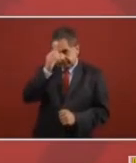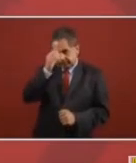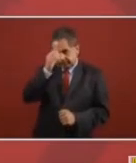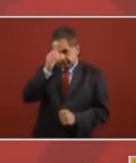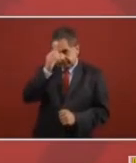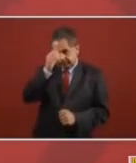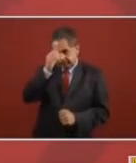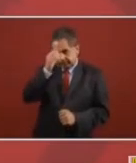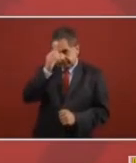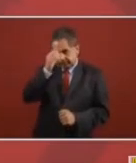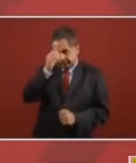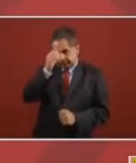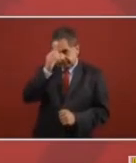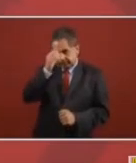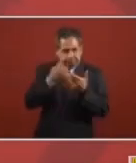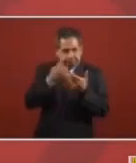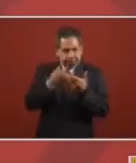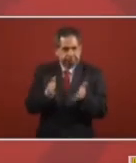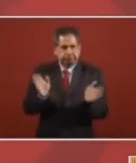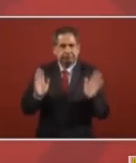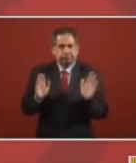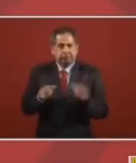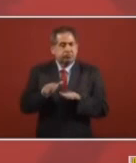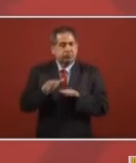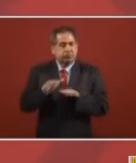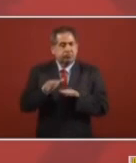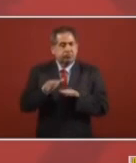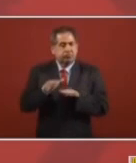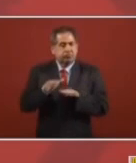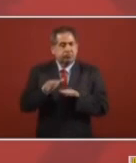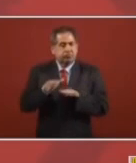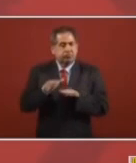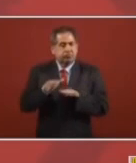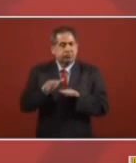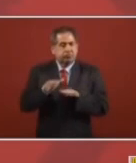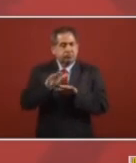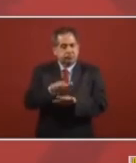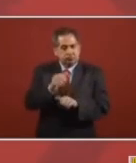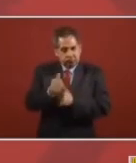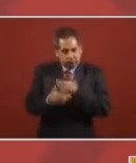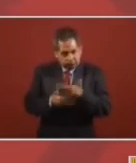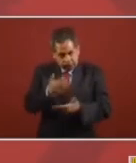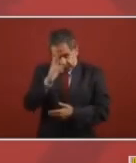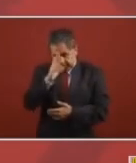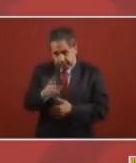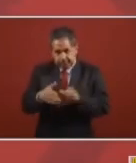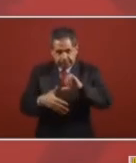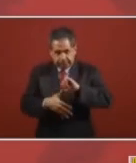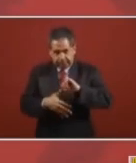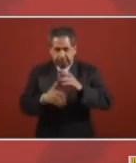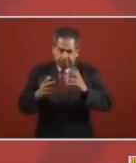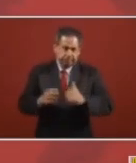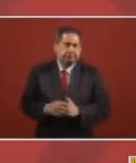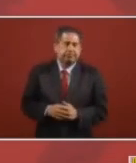Well, it's a general opinion that's respectful I